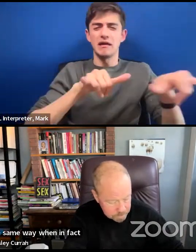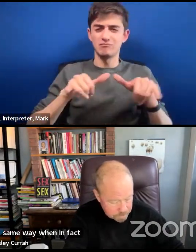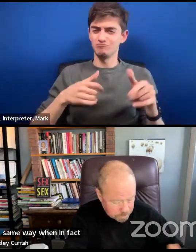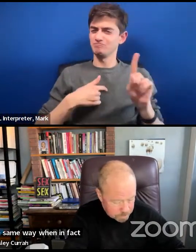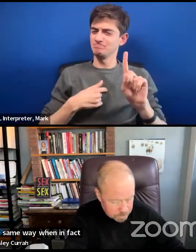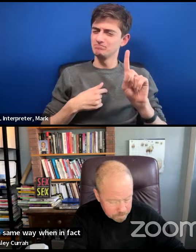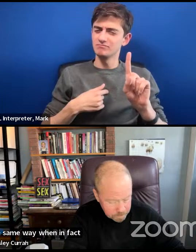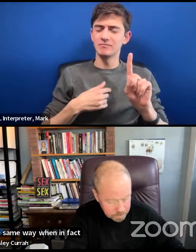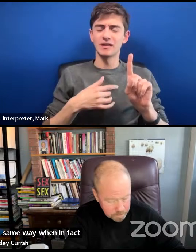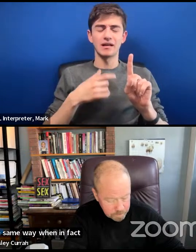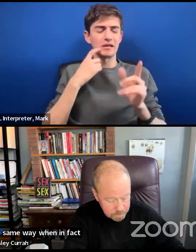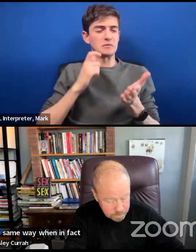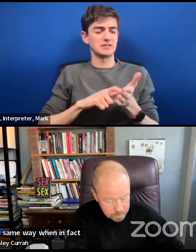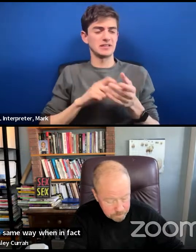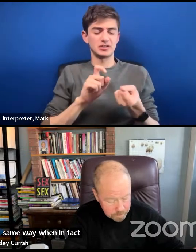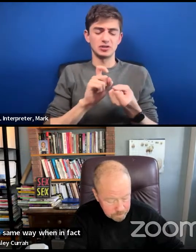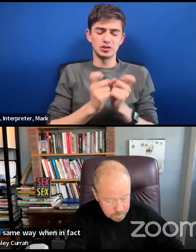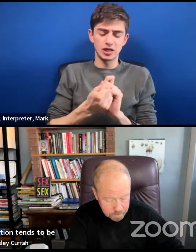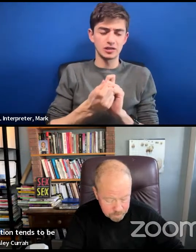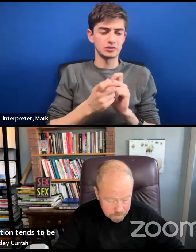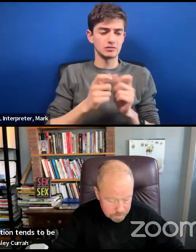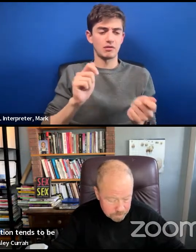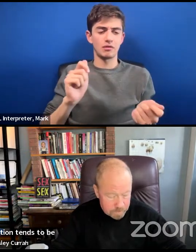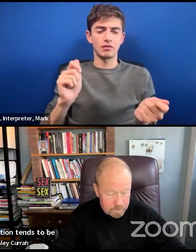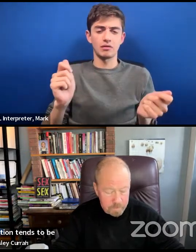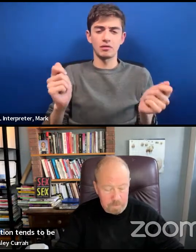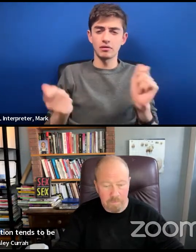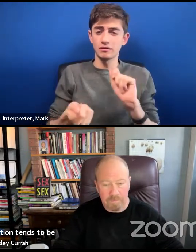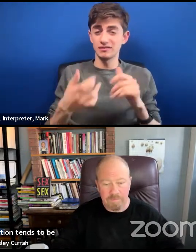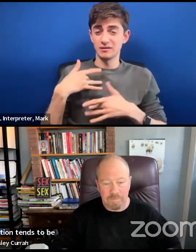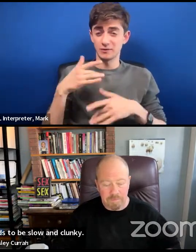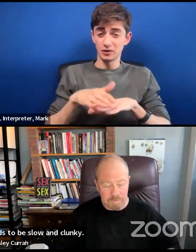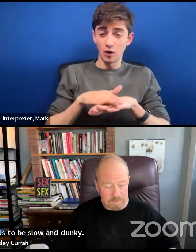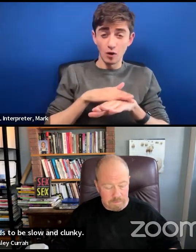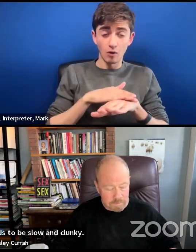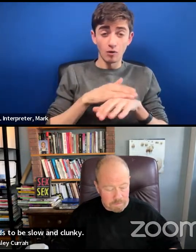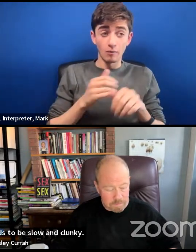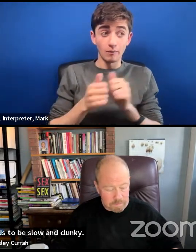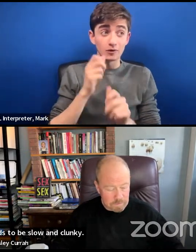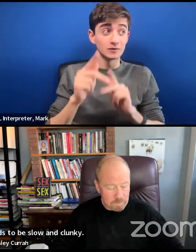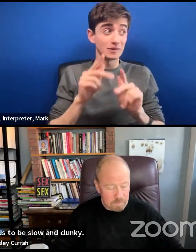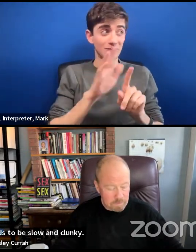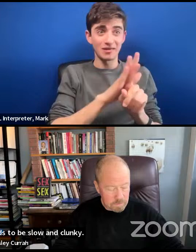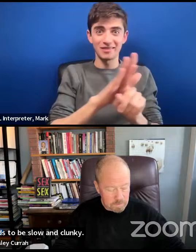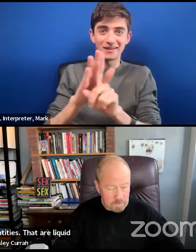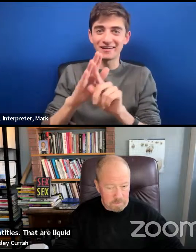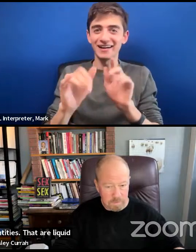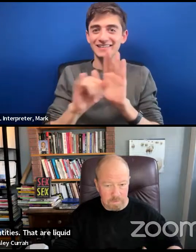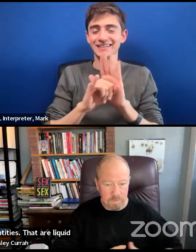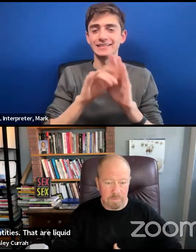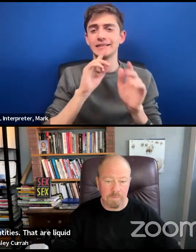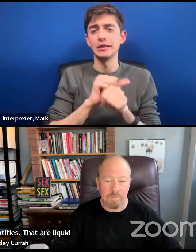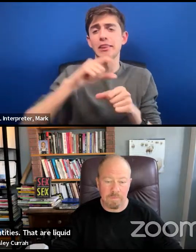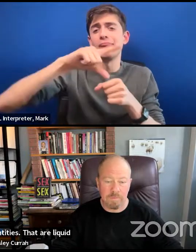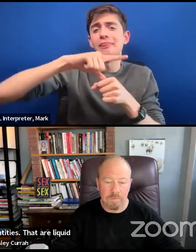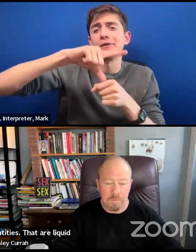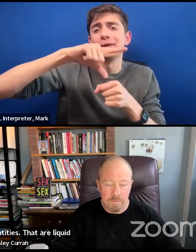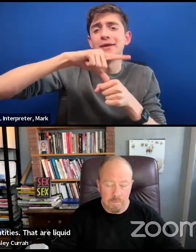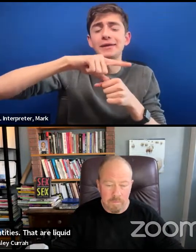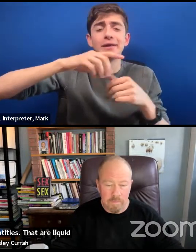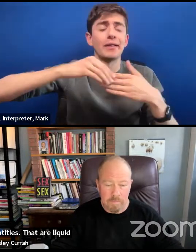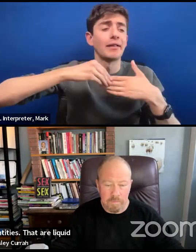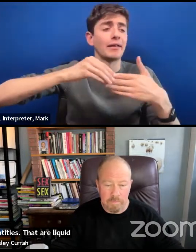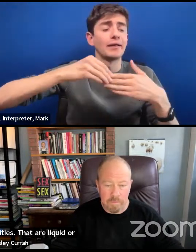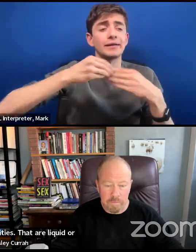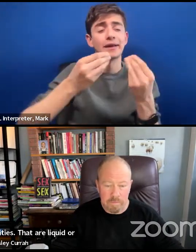tends to be slow and clunky. Most of us do not have identities that are liquid or that can deliquess. And in fact,